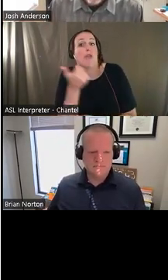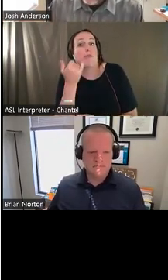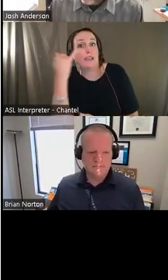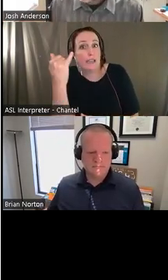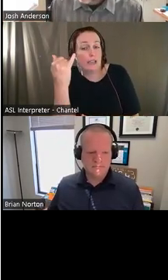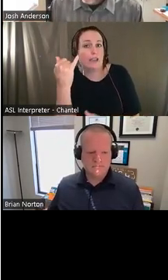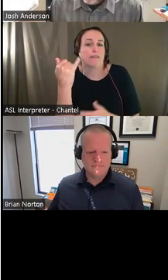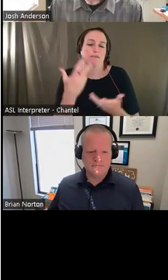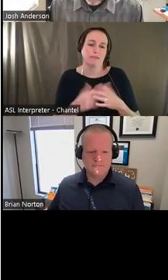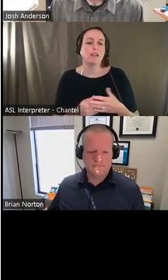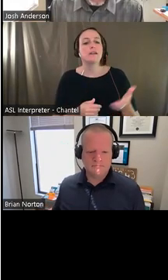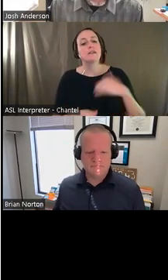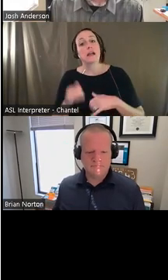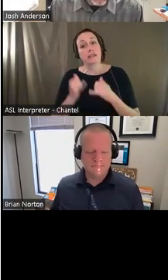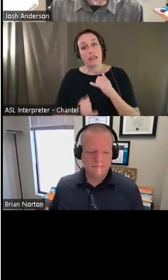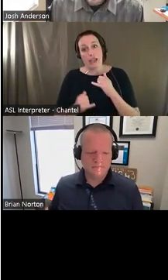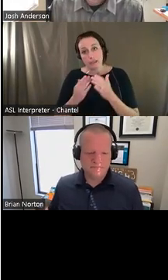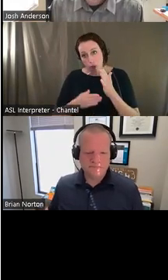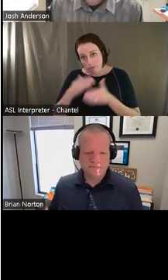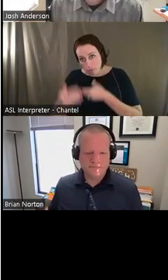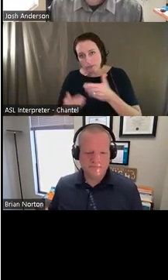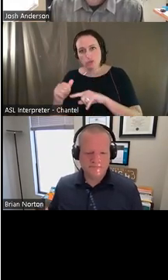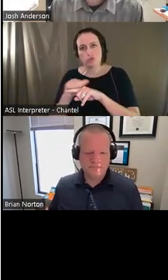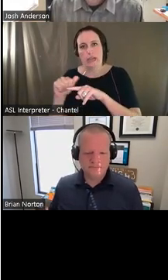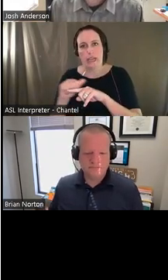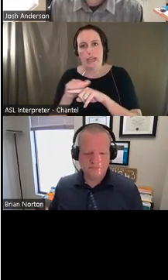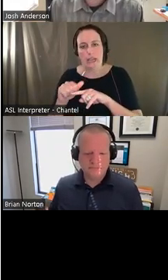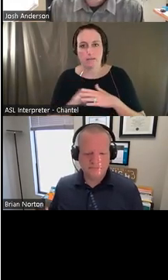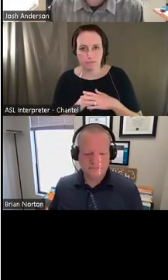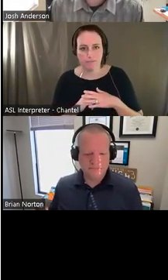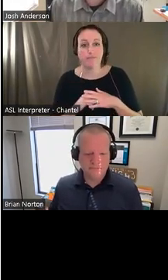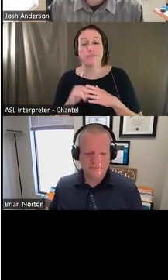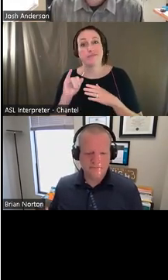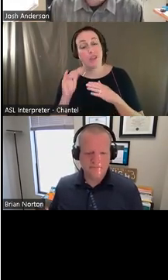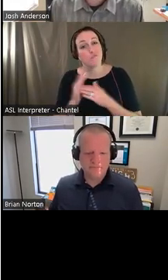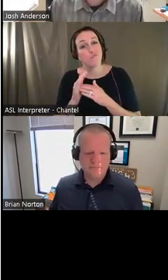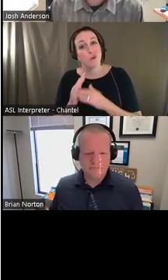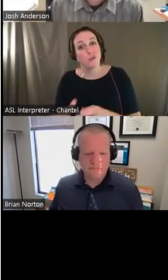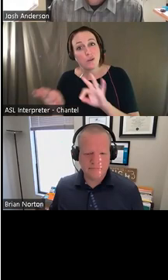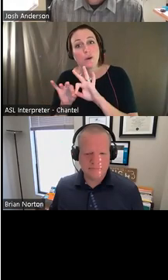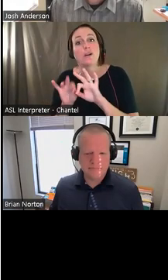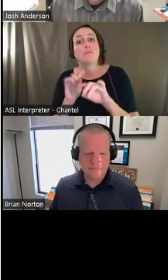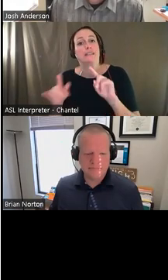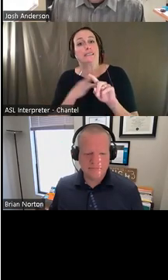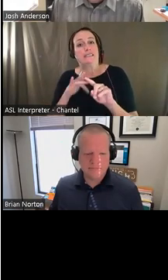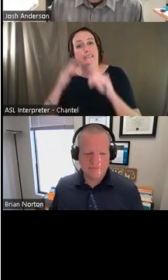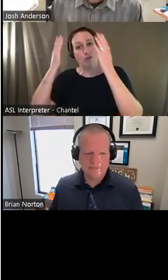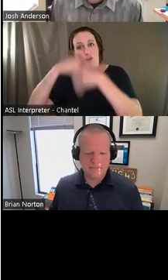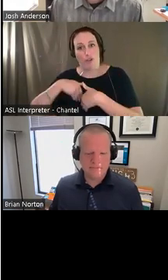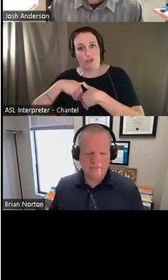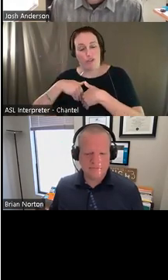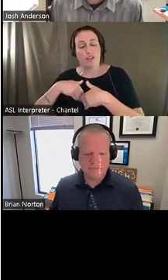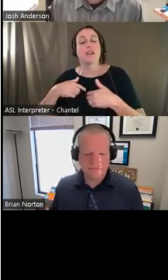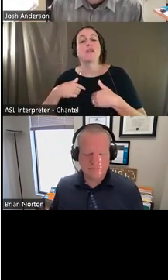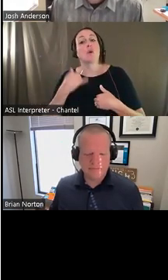And then training, training is probably the most important and yet most overlooked, uh, part of this entire process. If I need an